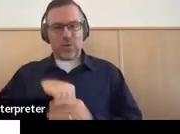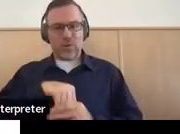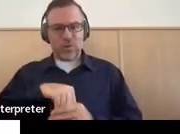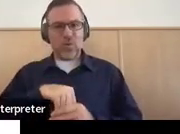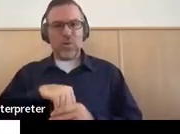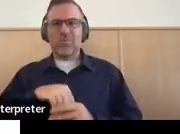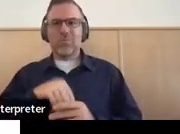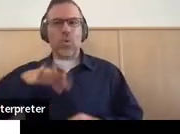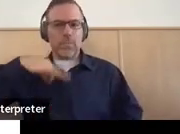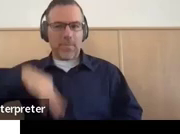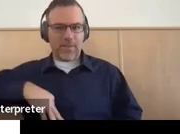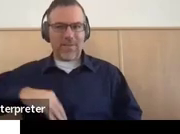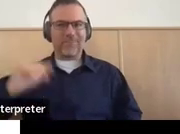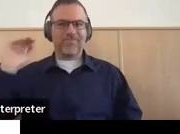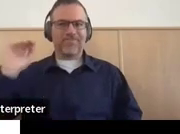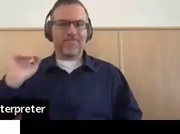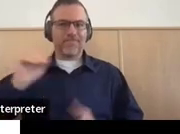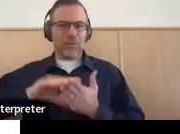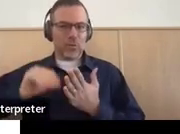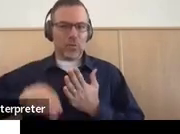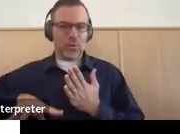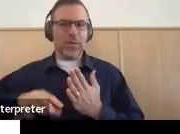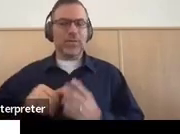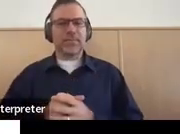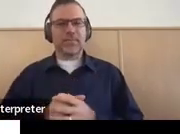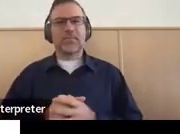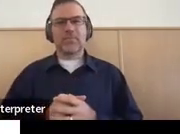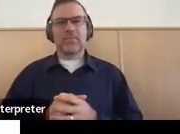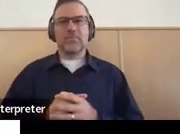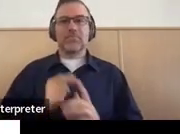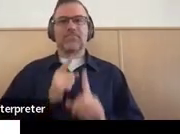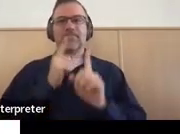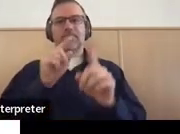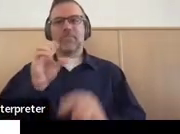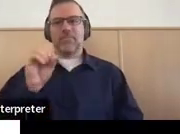child, the better, the, the, the outcome is improved.